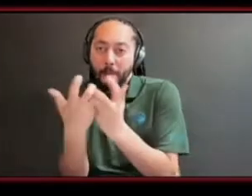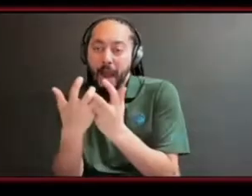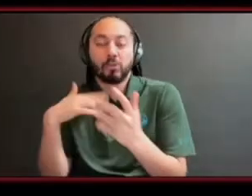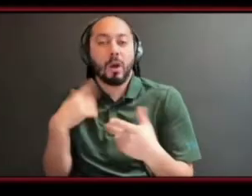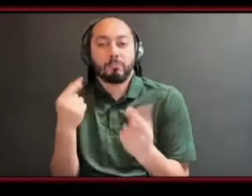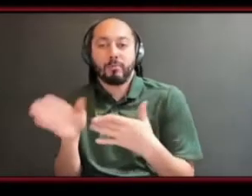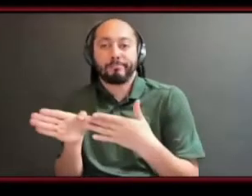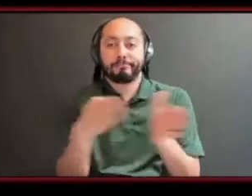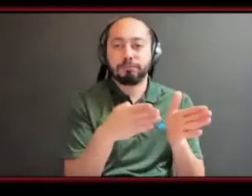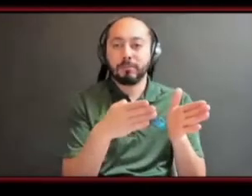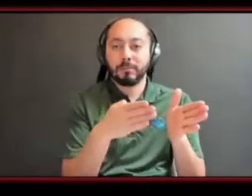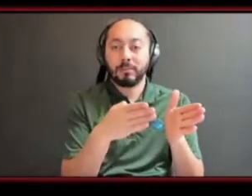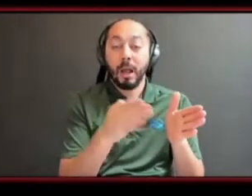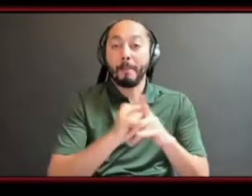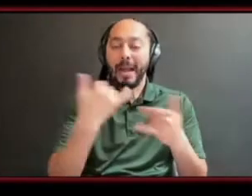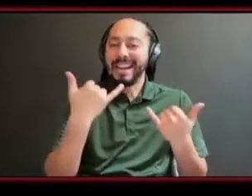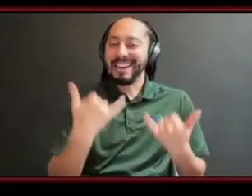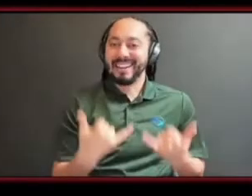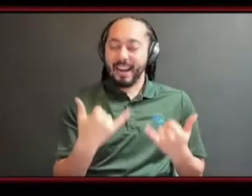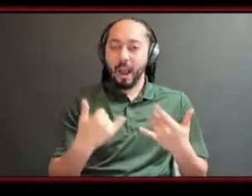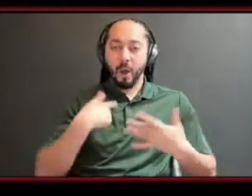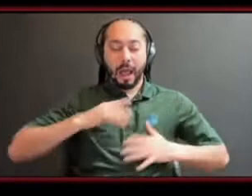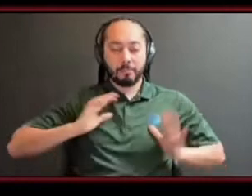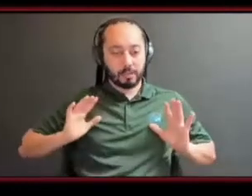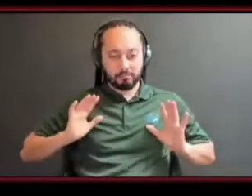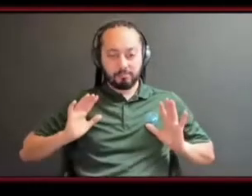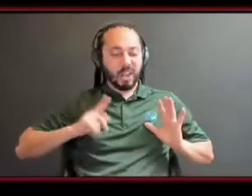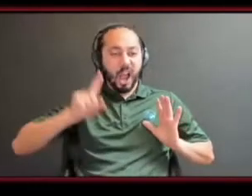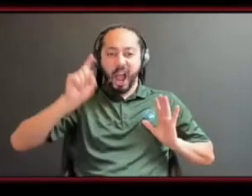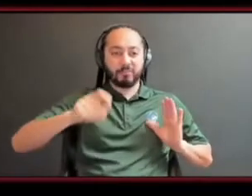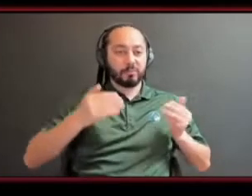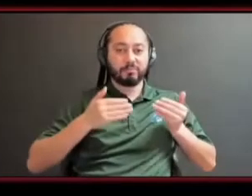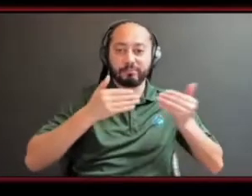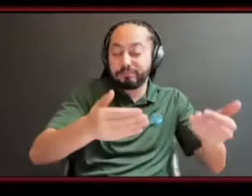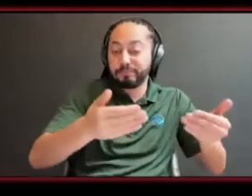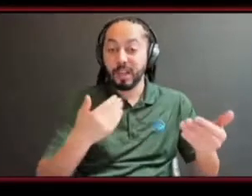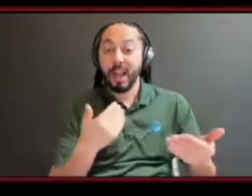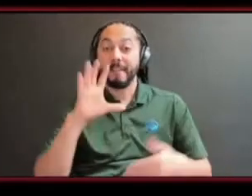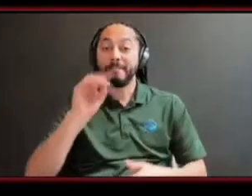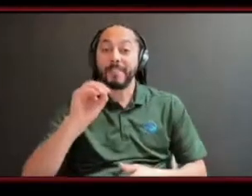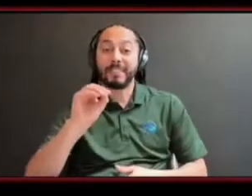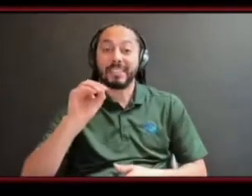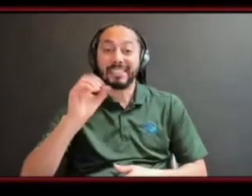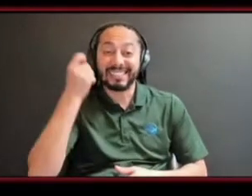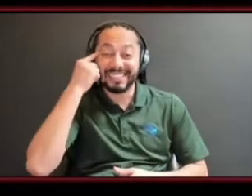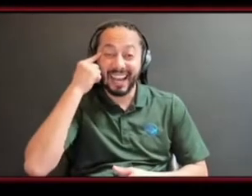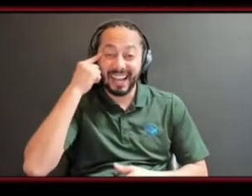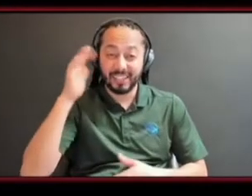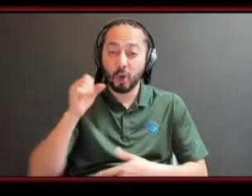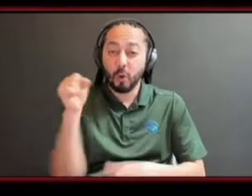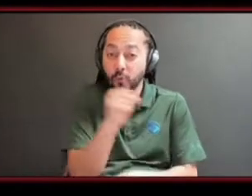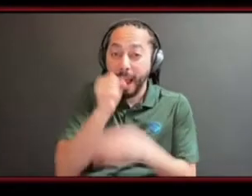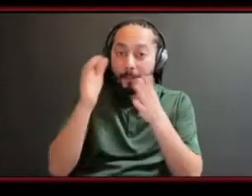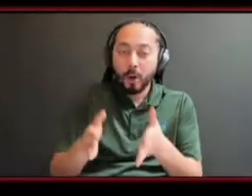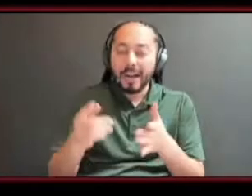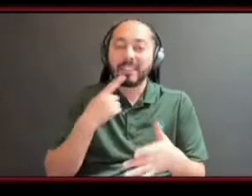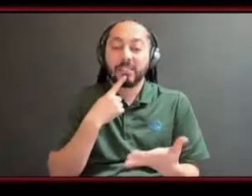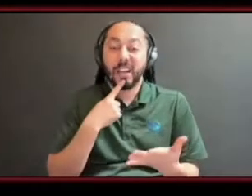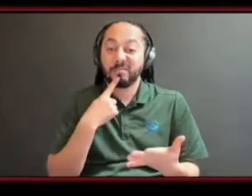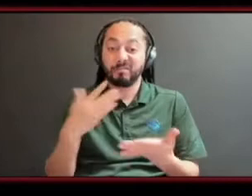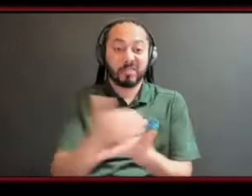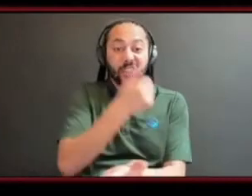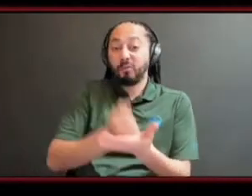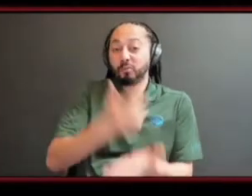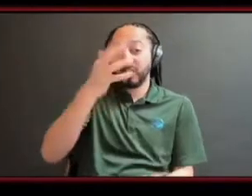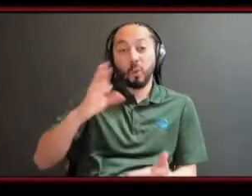back against the wall i'm going to make it work like 50 cents that get rich or die trying not saying i'm in it for the money but i want to provide people with